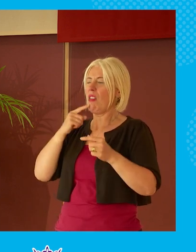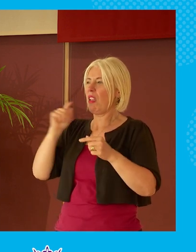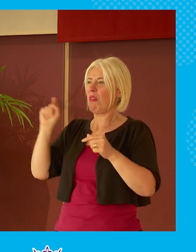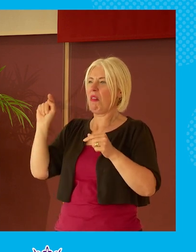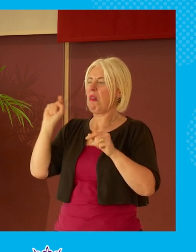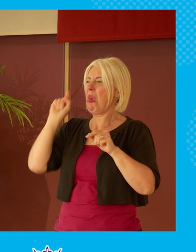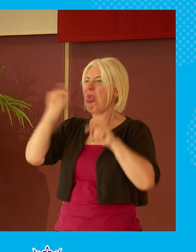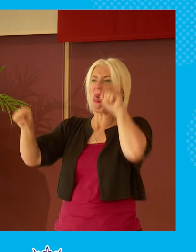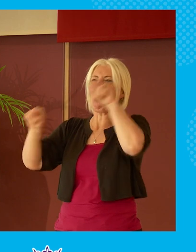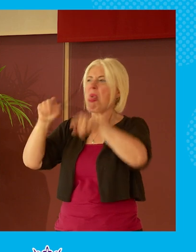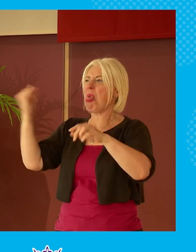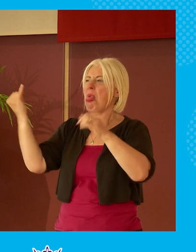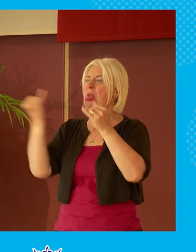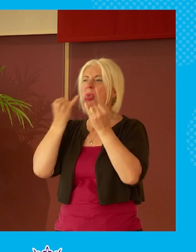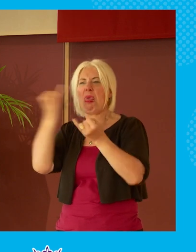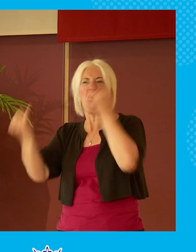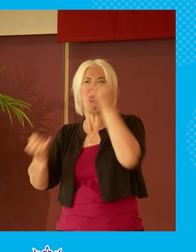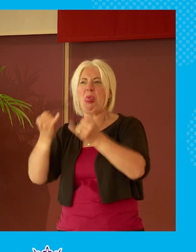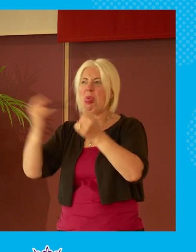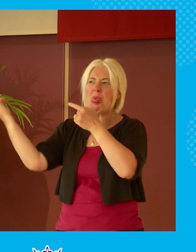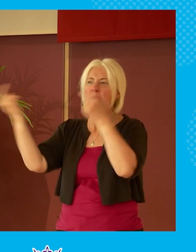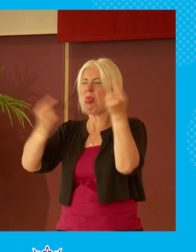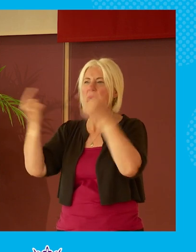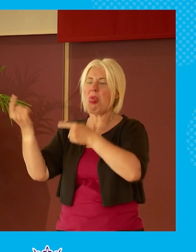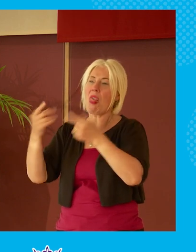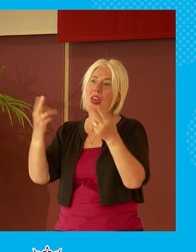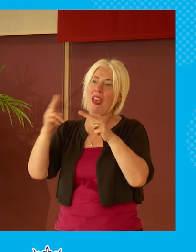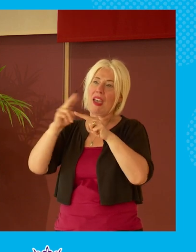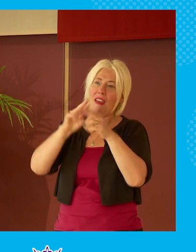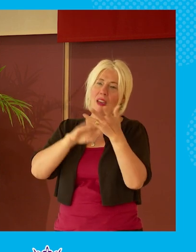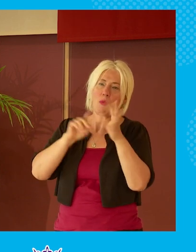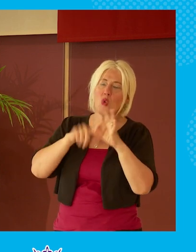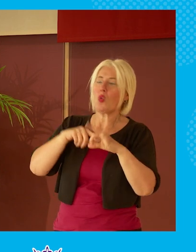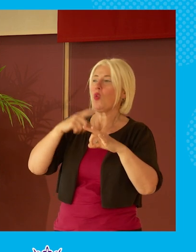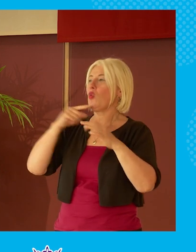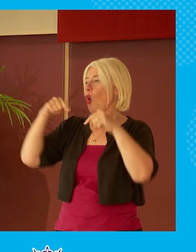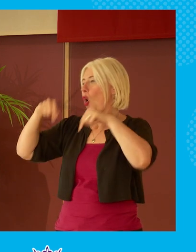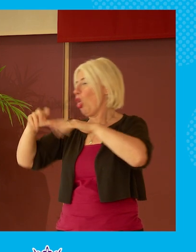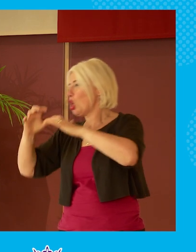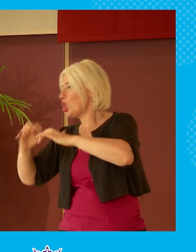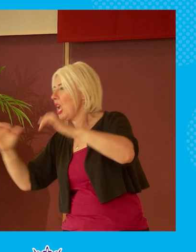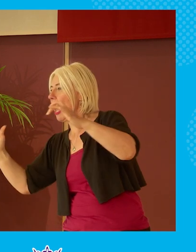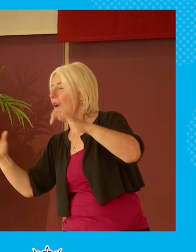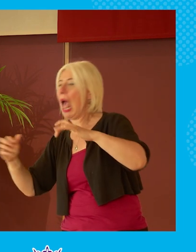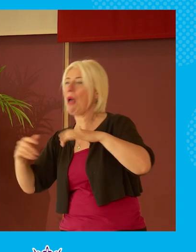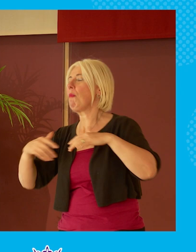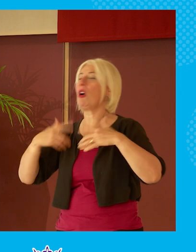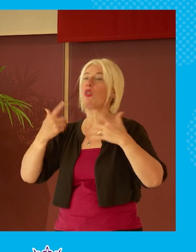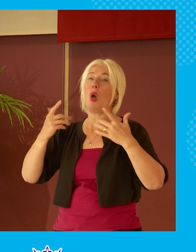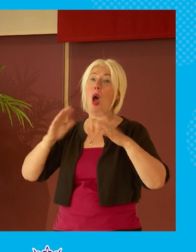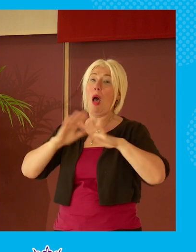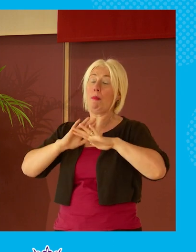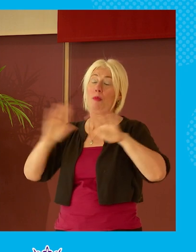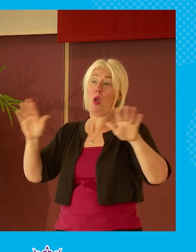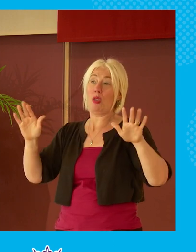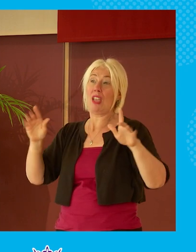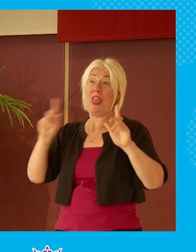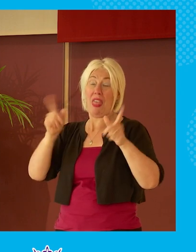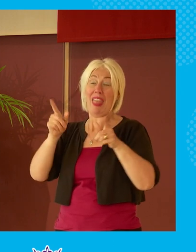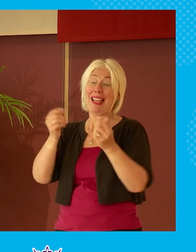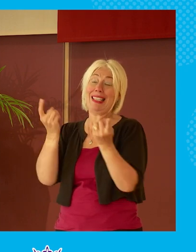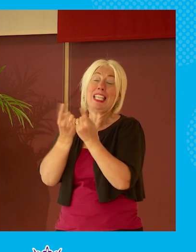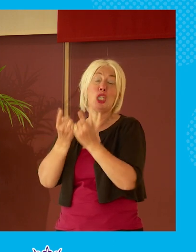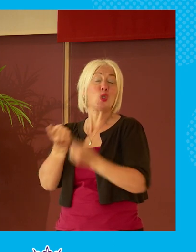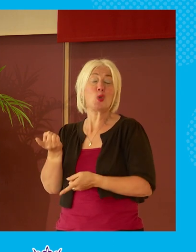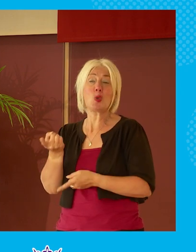and whether that's at question time or in the in the chambers you know and i'm not picking any particular parliament but i think that's an issue